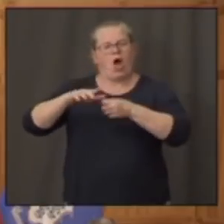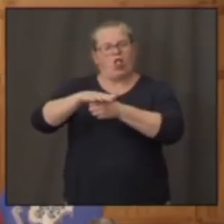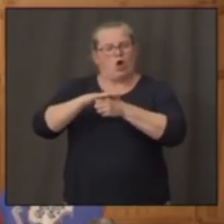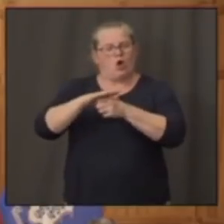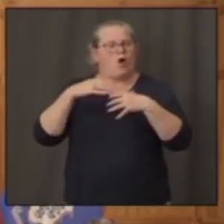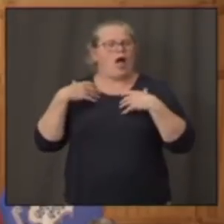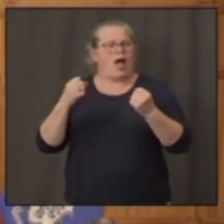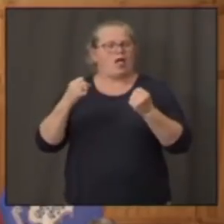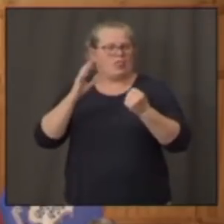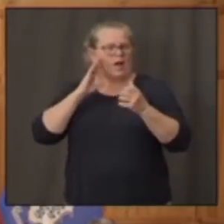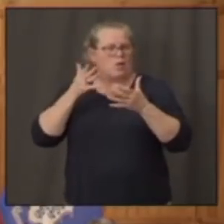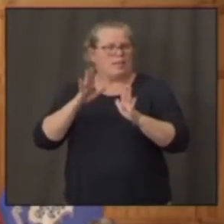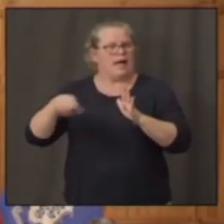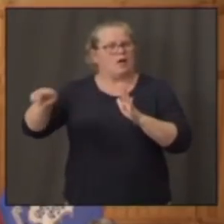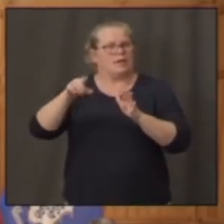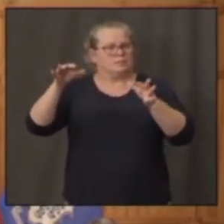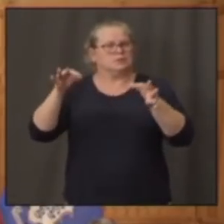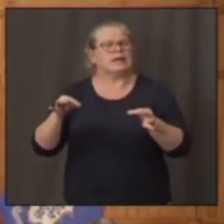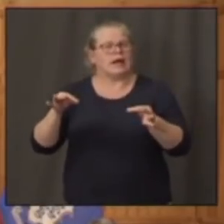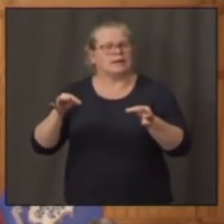Governor, what about students and teachers?